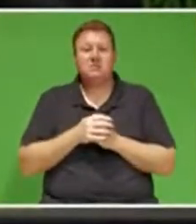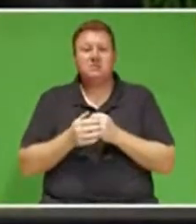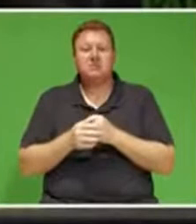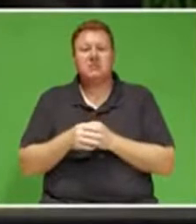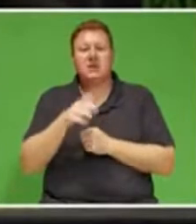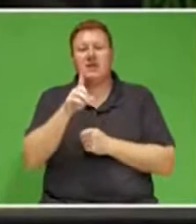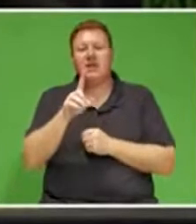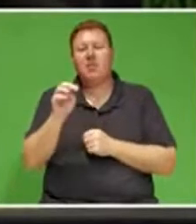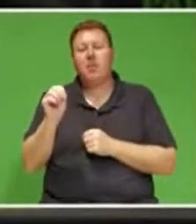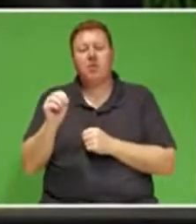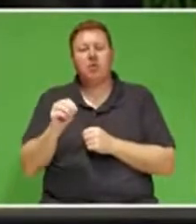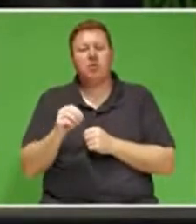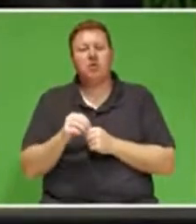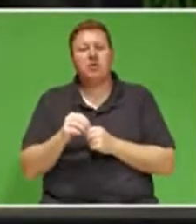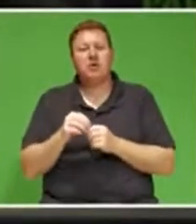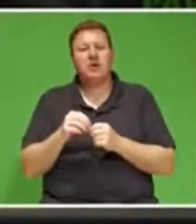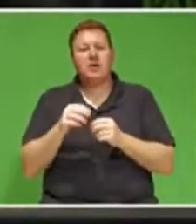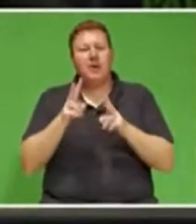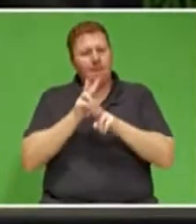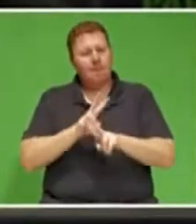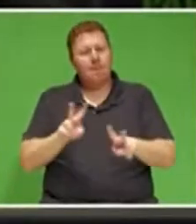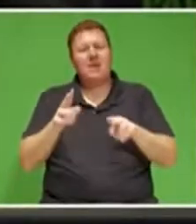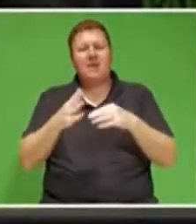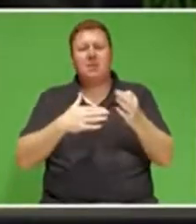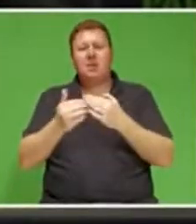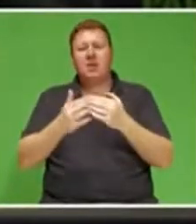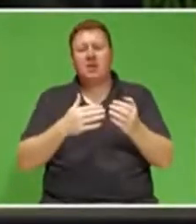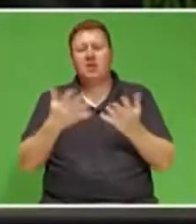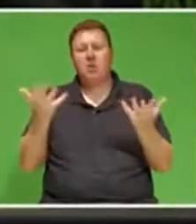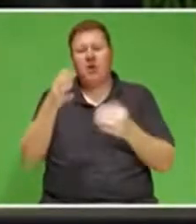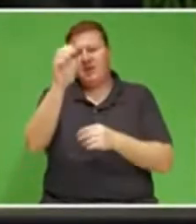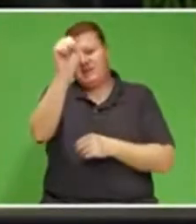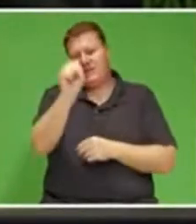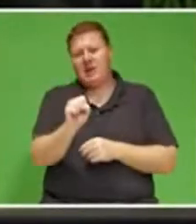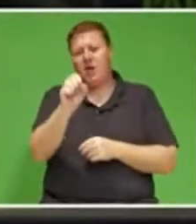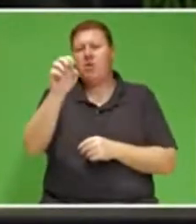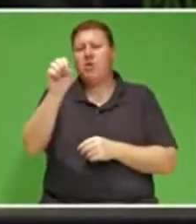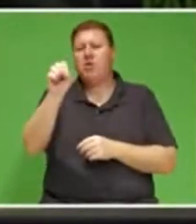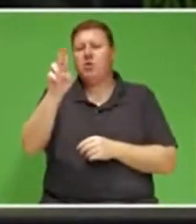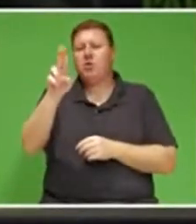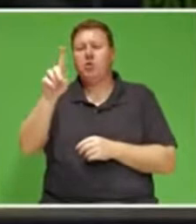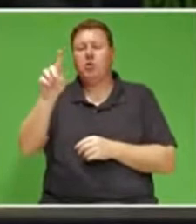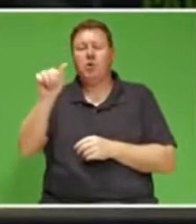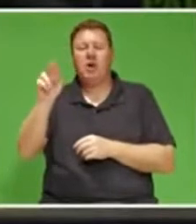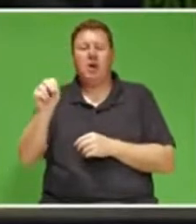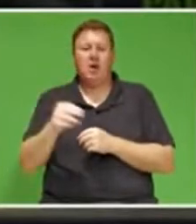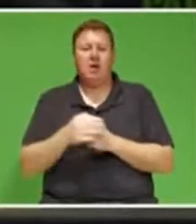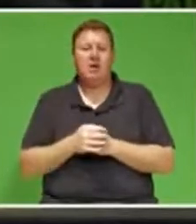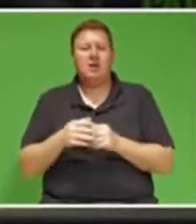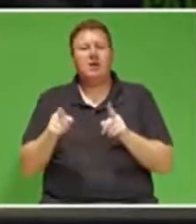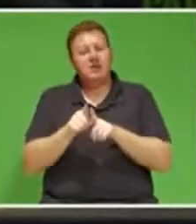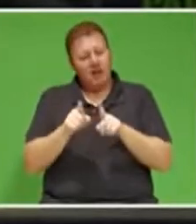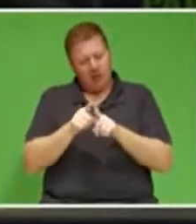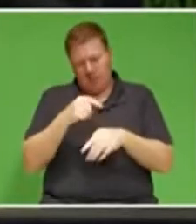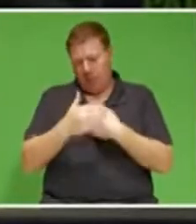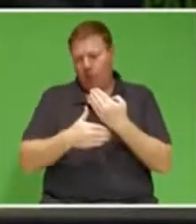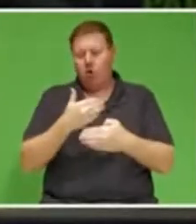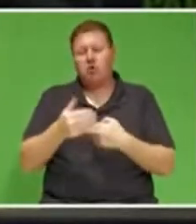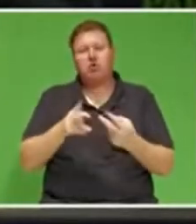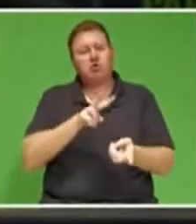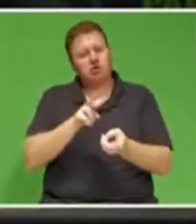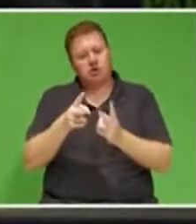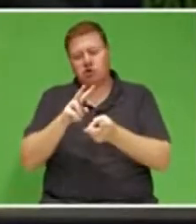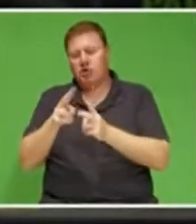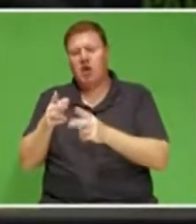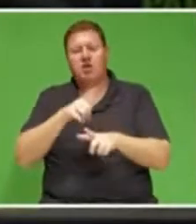efforts rather, in South Sudan and led processes around land reform, amongst other